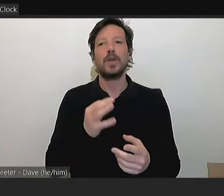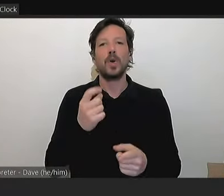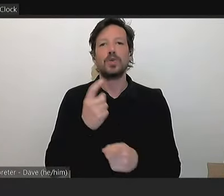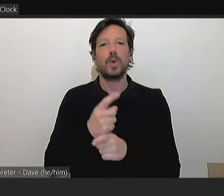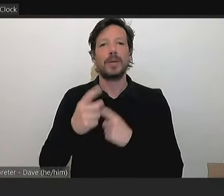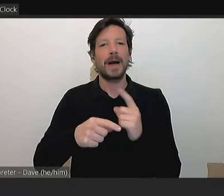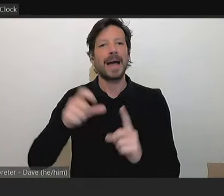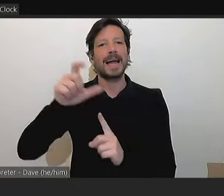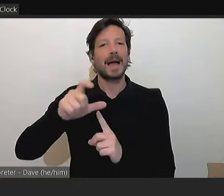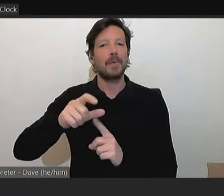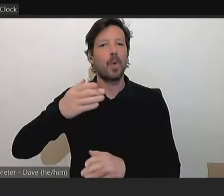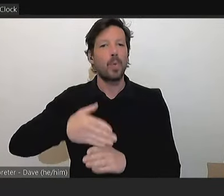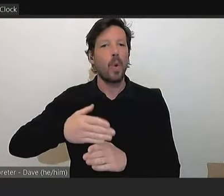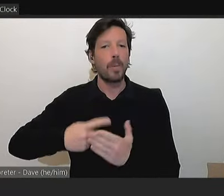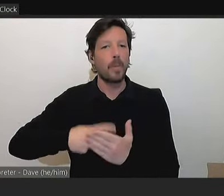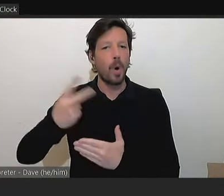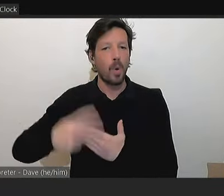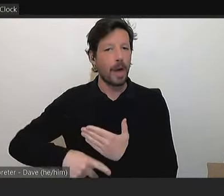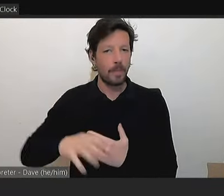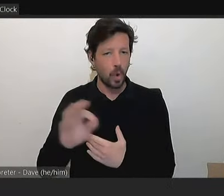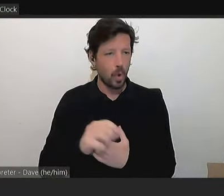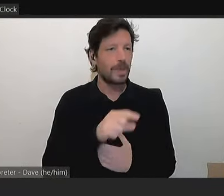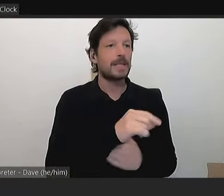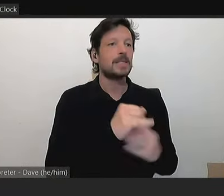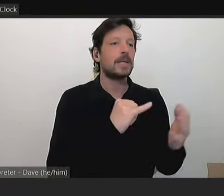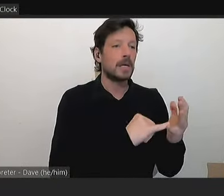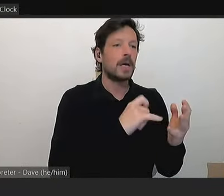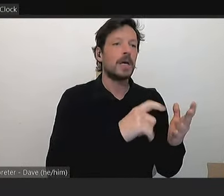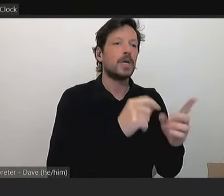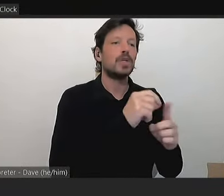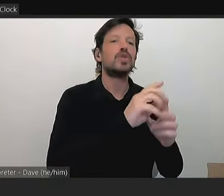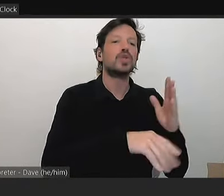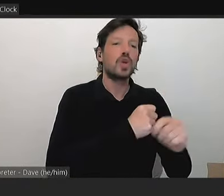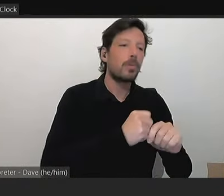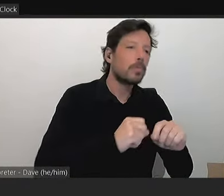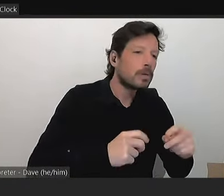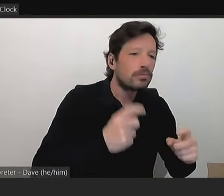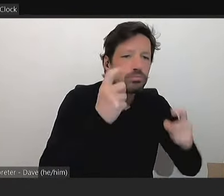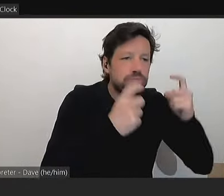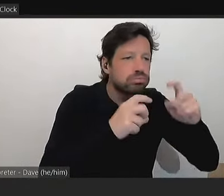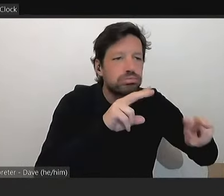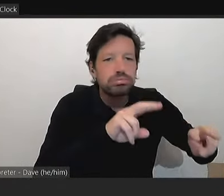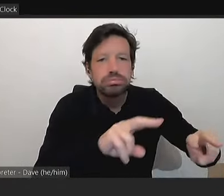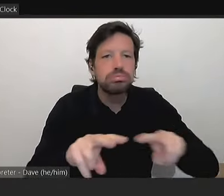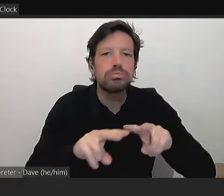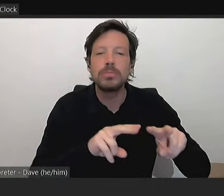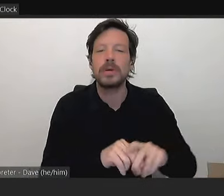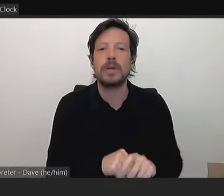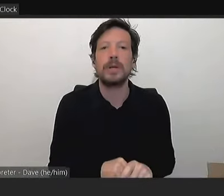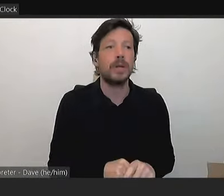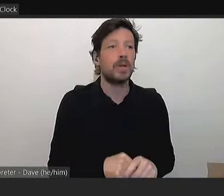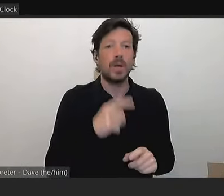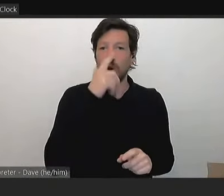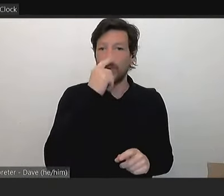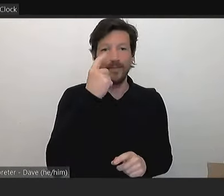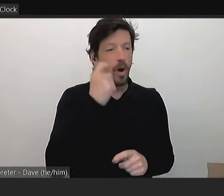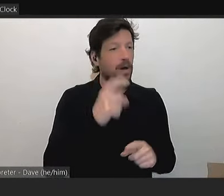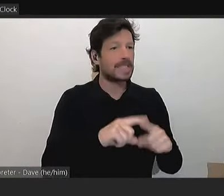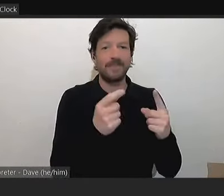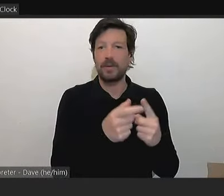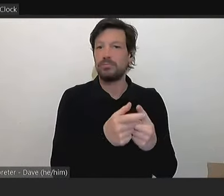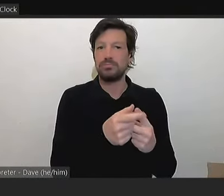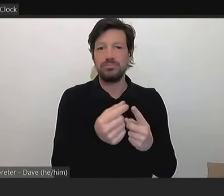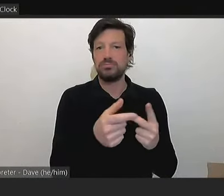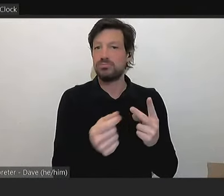program. We're talking about a scoping project. A scoping project will come up with many types of solutions in terms of how